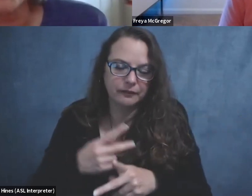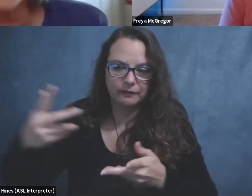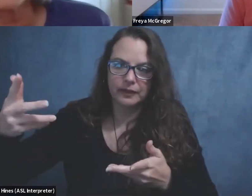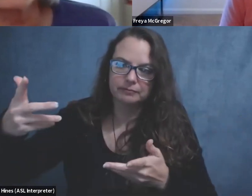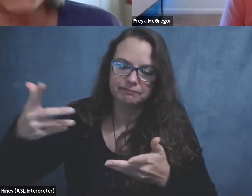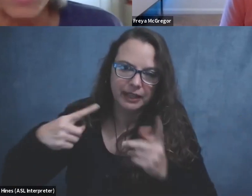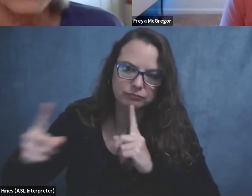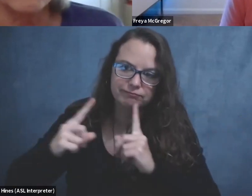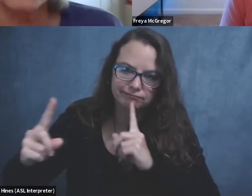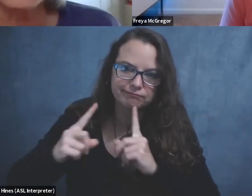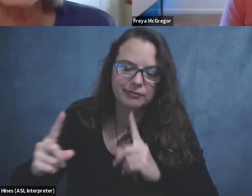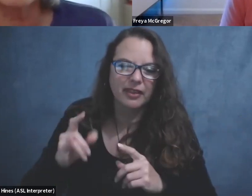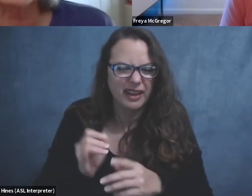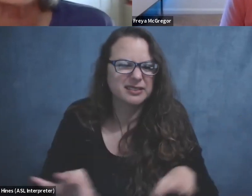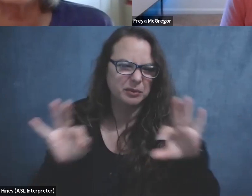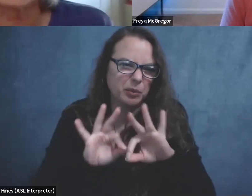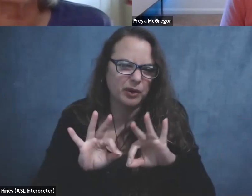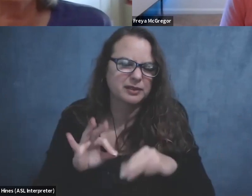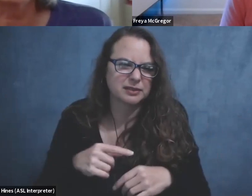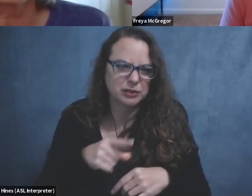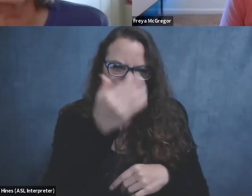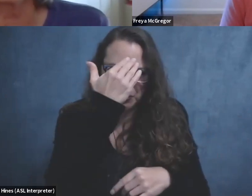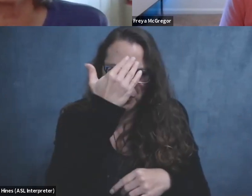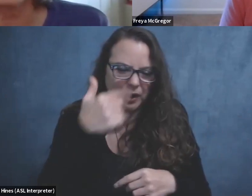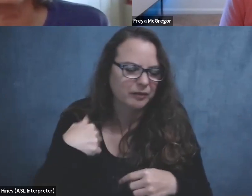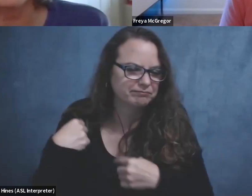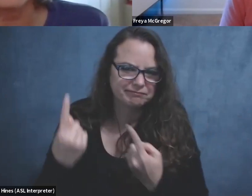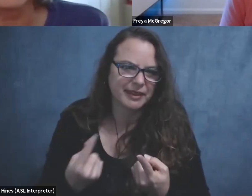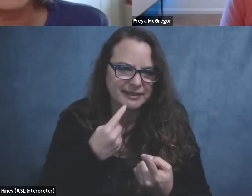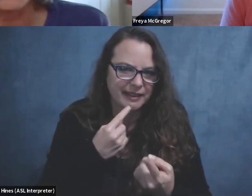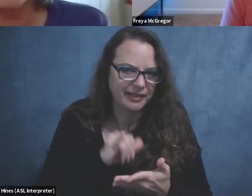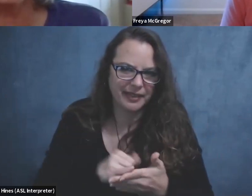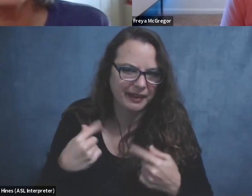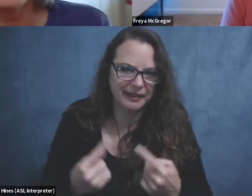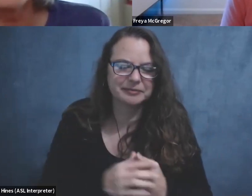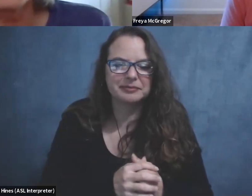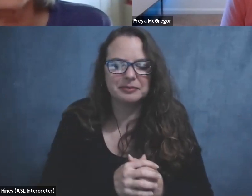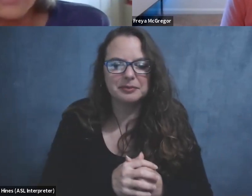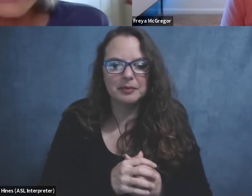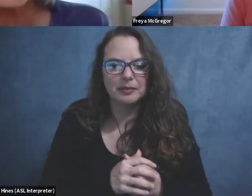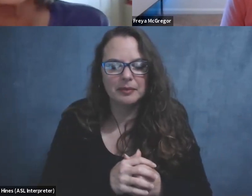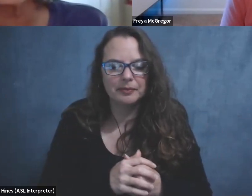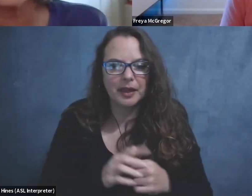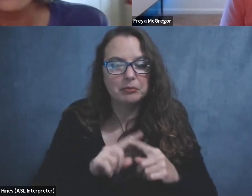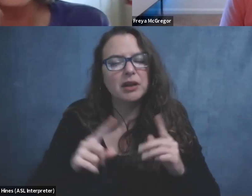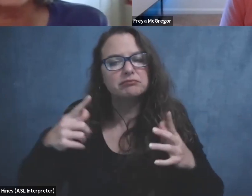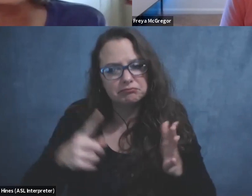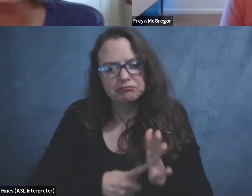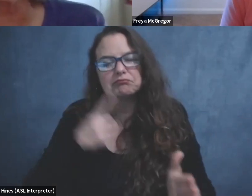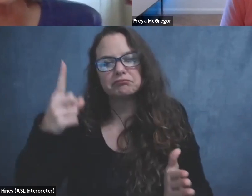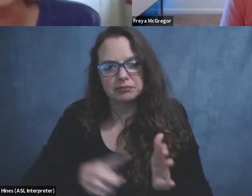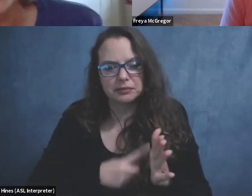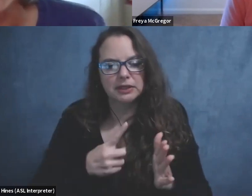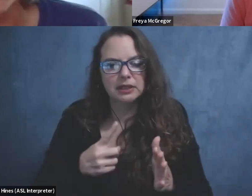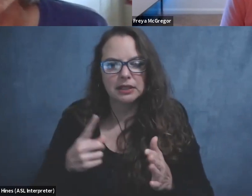think that's important. You know, that I've always, I've always said that, um, I have occasionally had